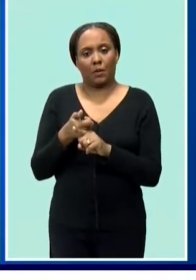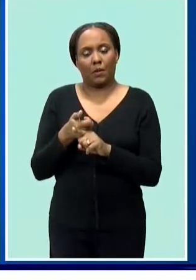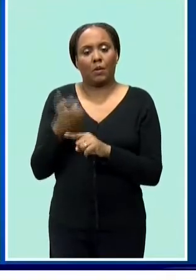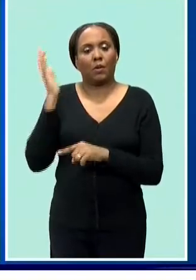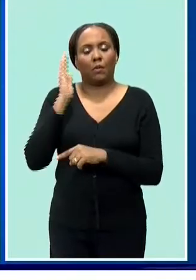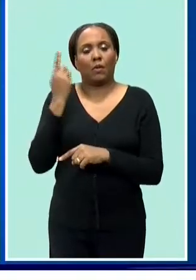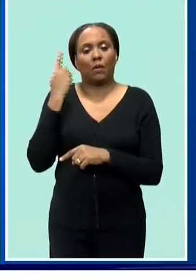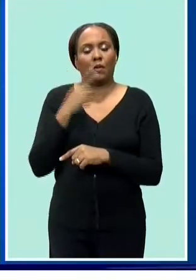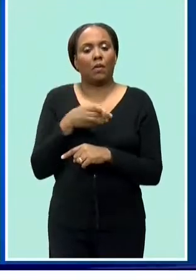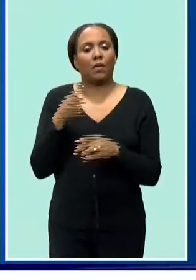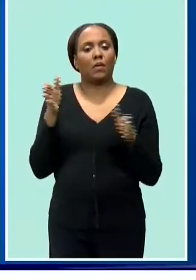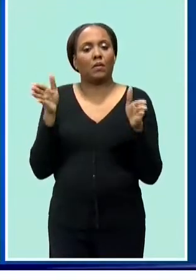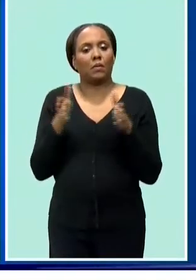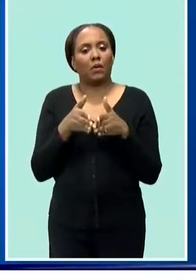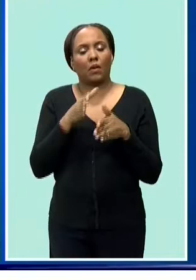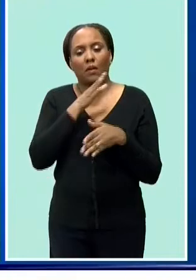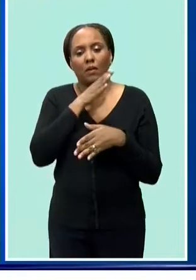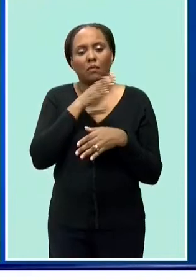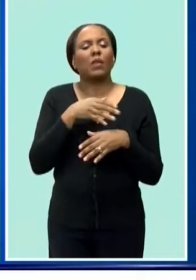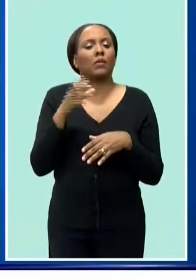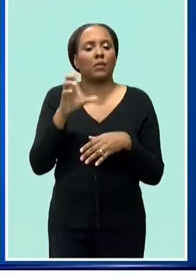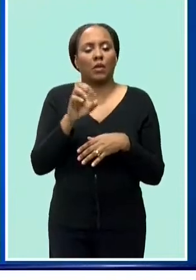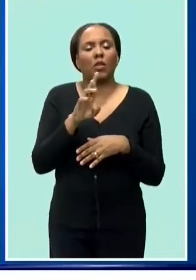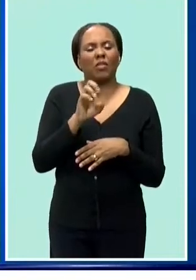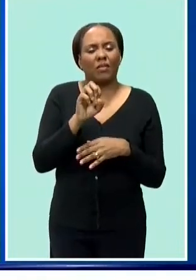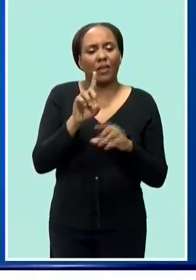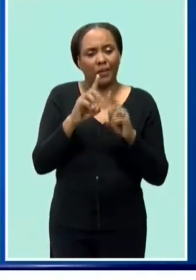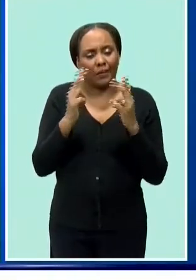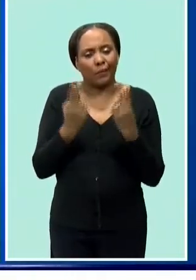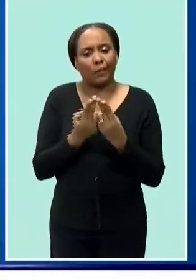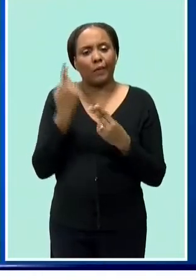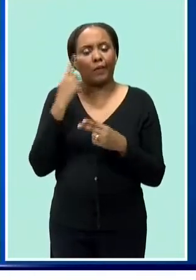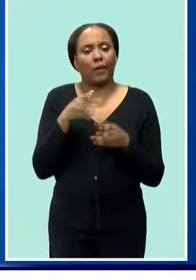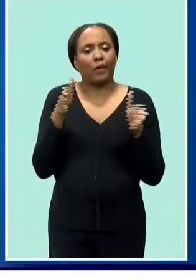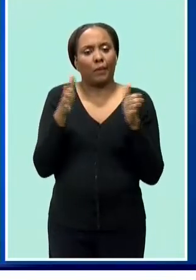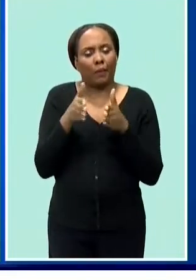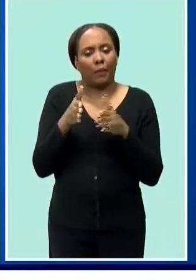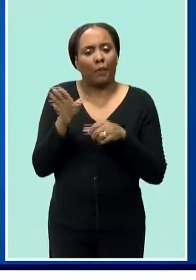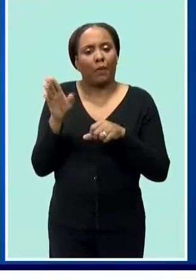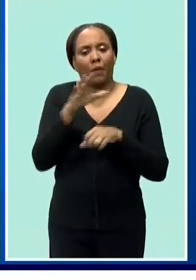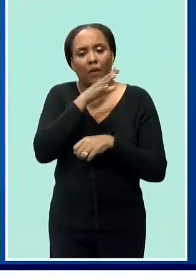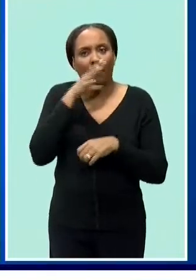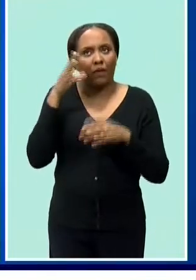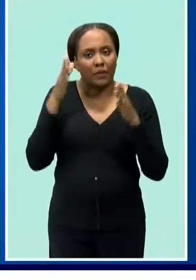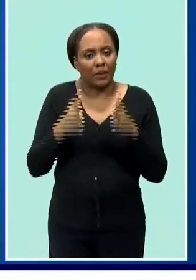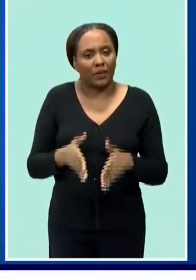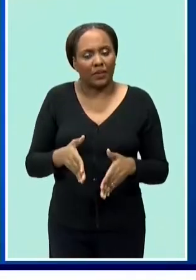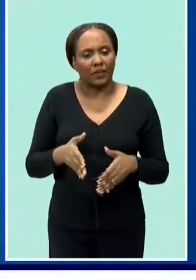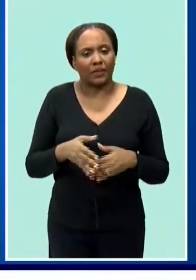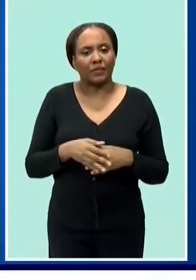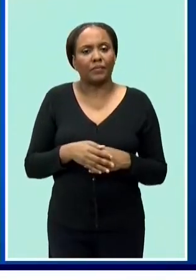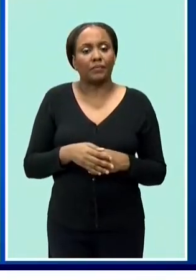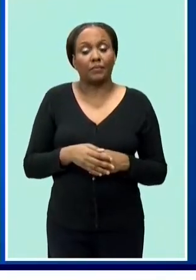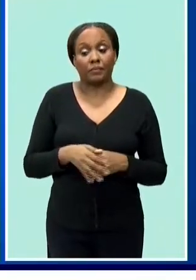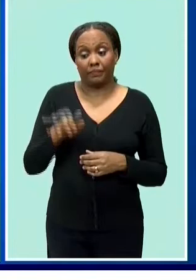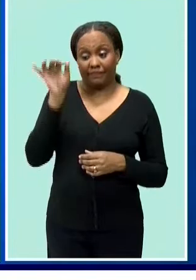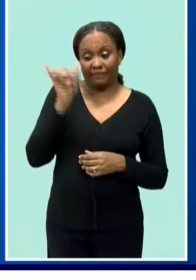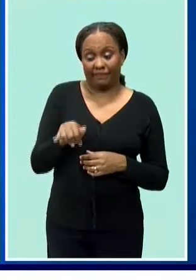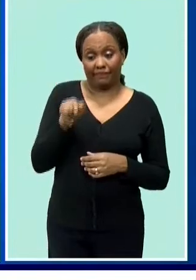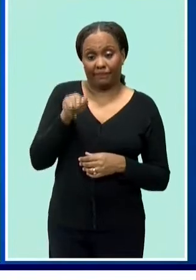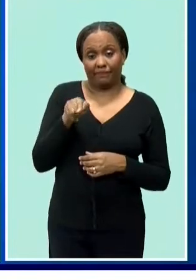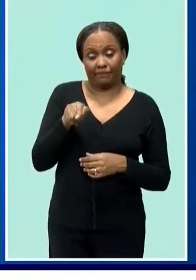farmers but the credit union like cob you know right and that credit union